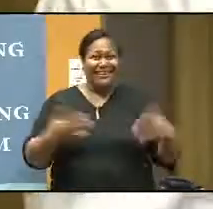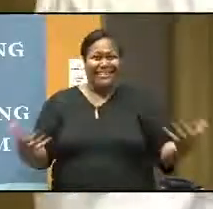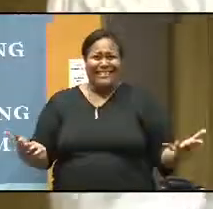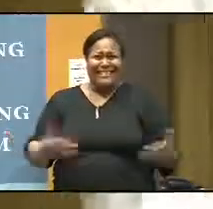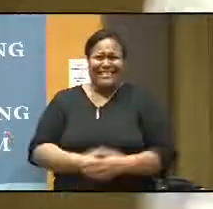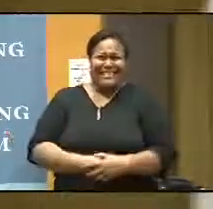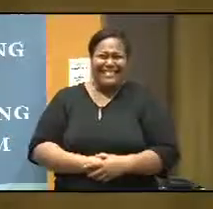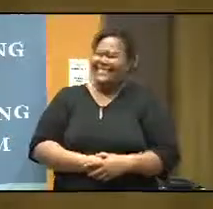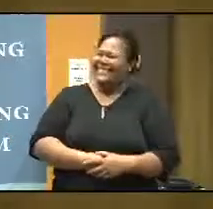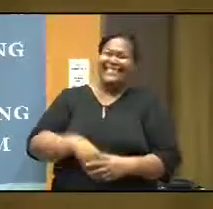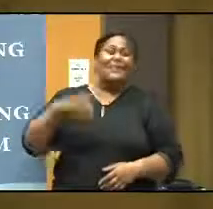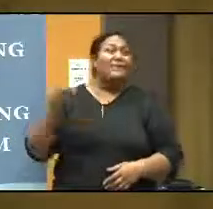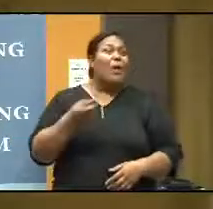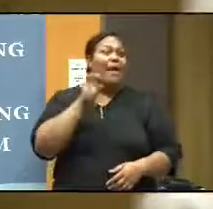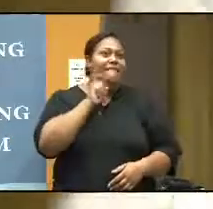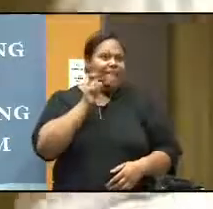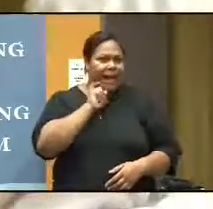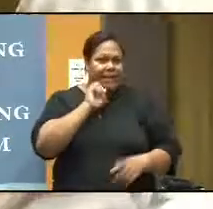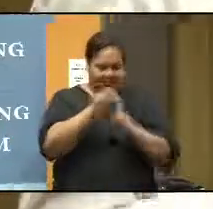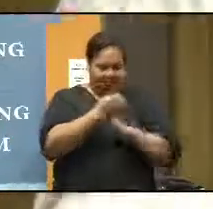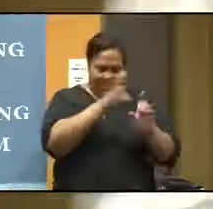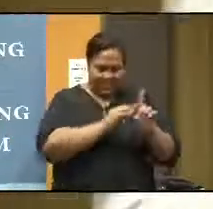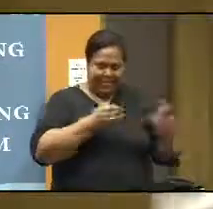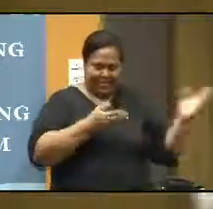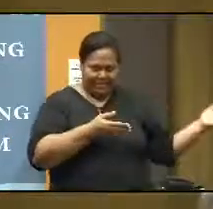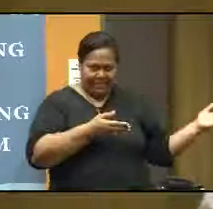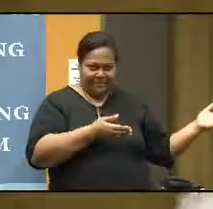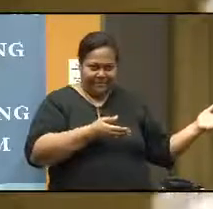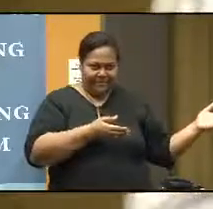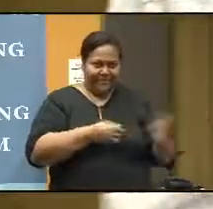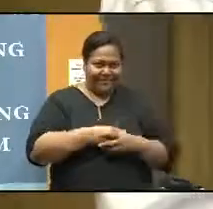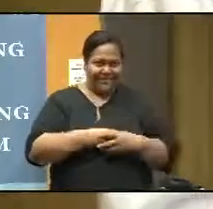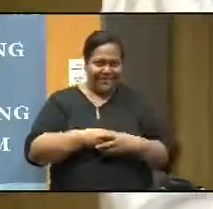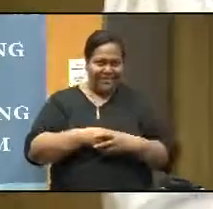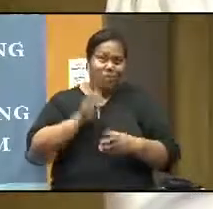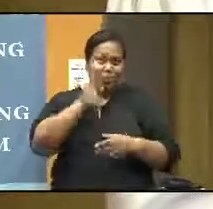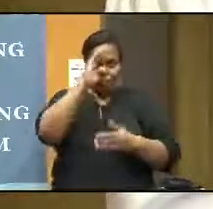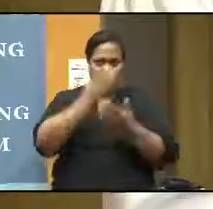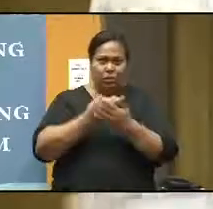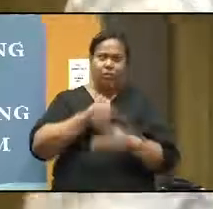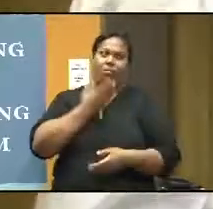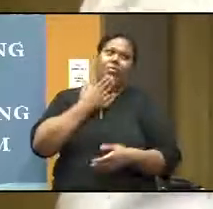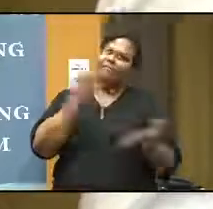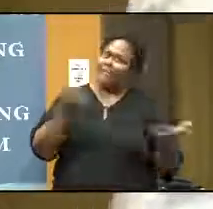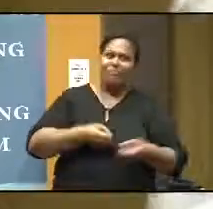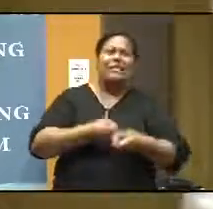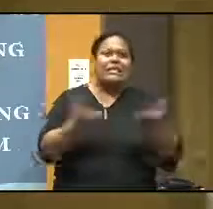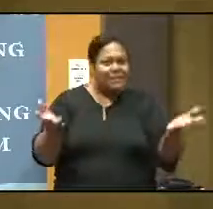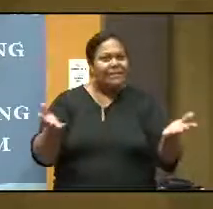So some of the students didn't catch up, they were thinking, and some of them could do the calculation and so on. All right.